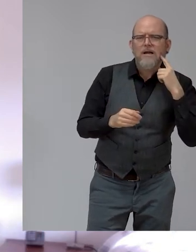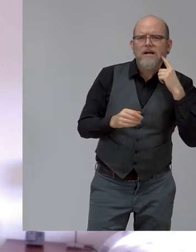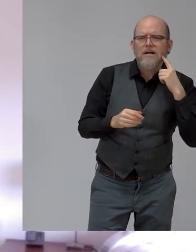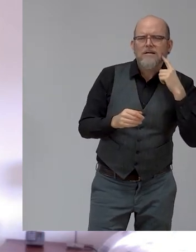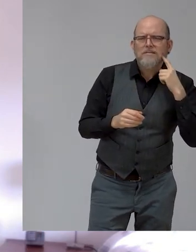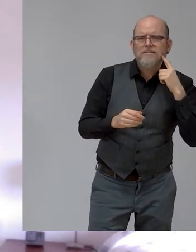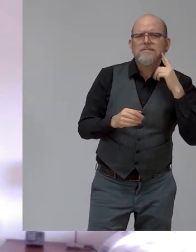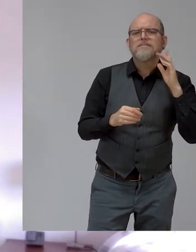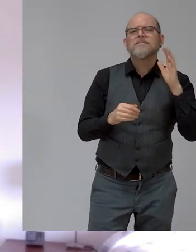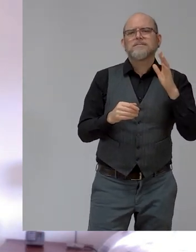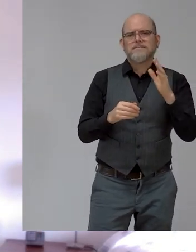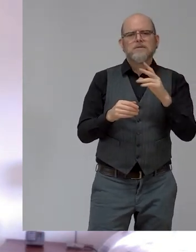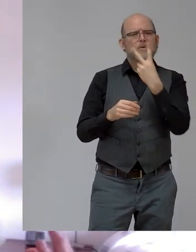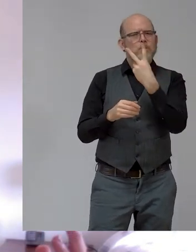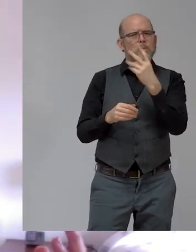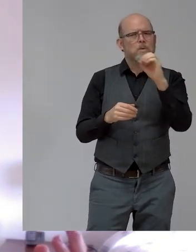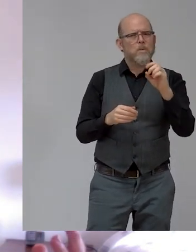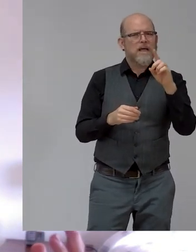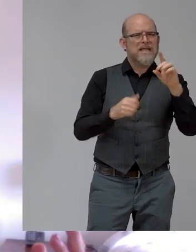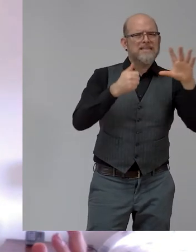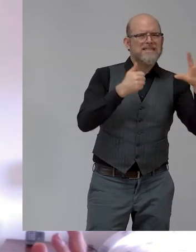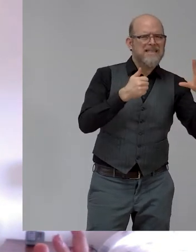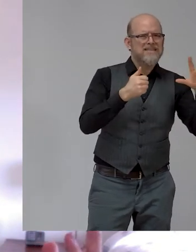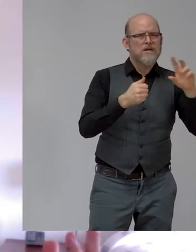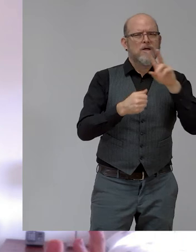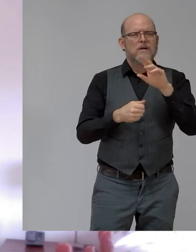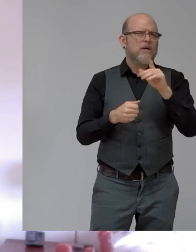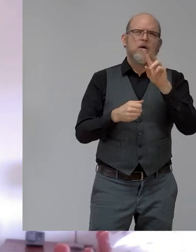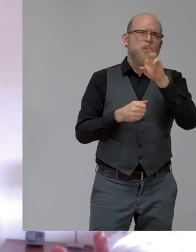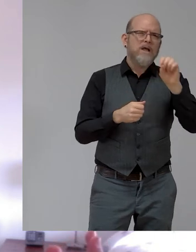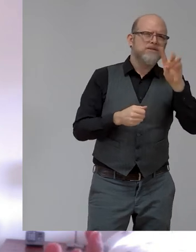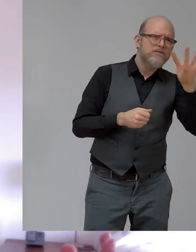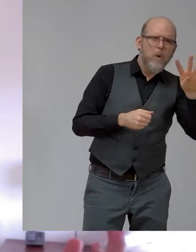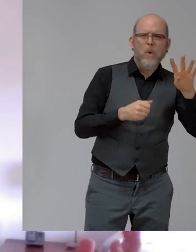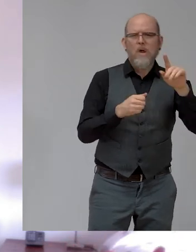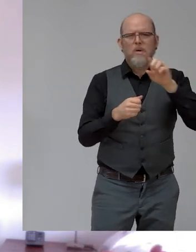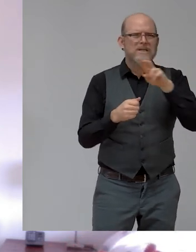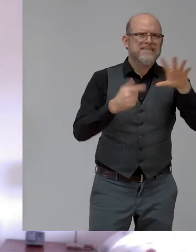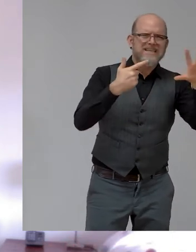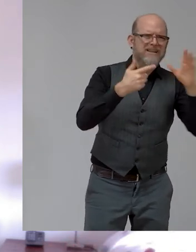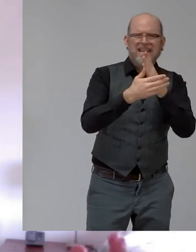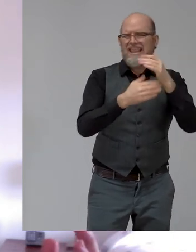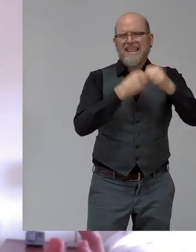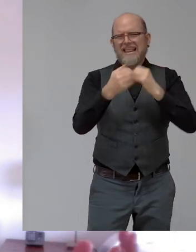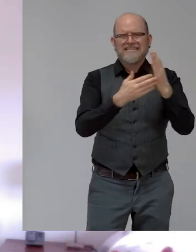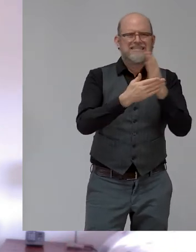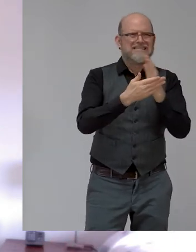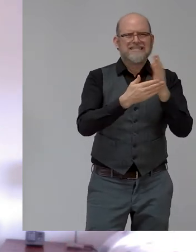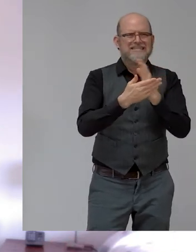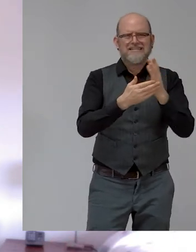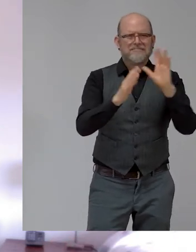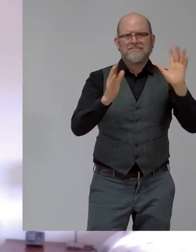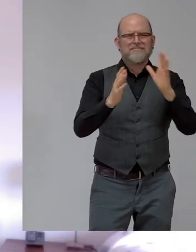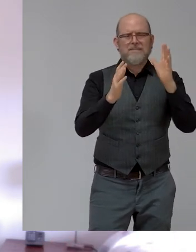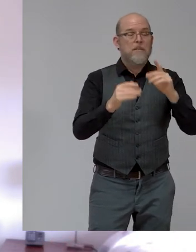2016, 2017, right, till last year? Honestly, I don't remember. Honestly, it's not even relevant. Do really people